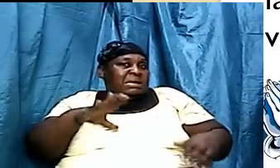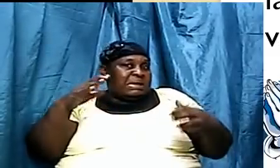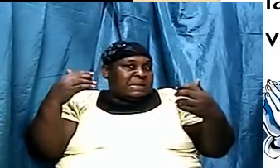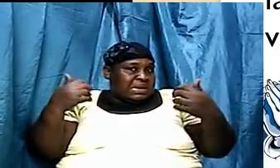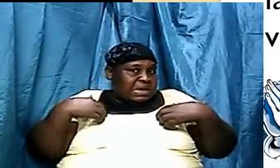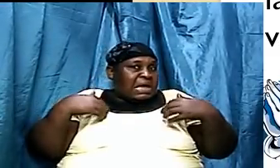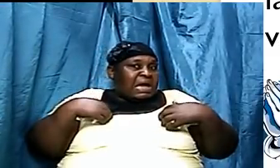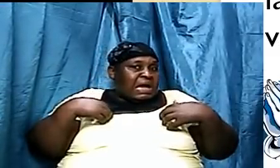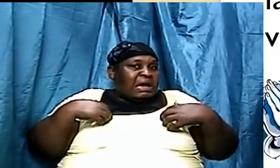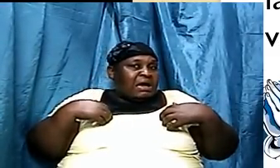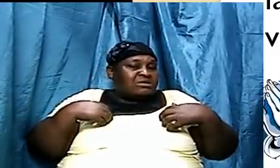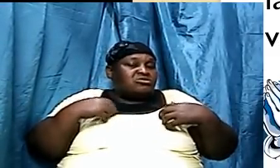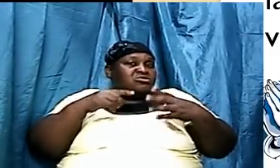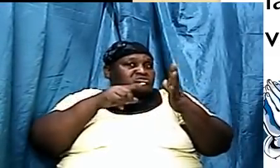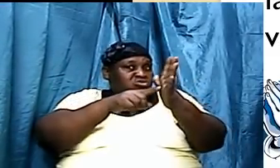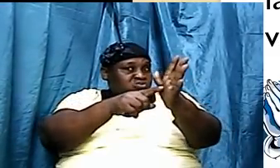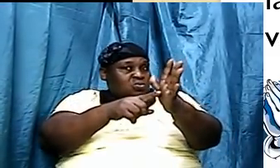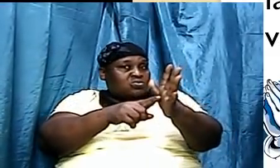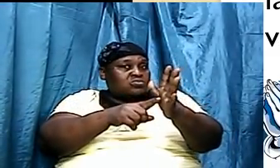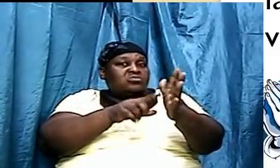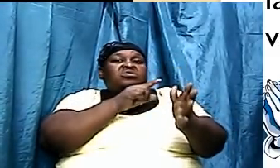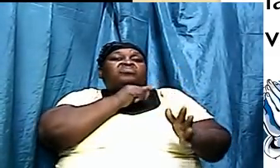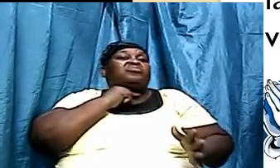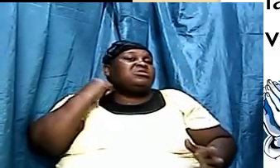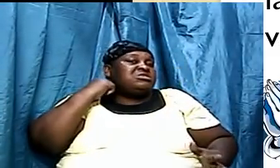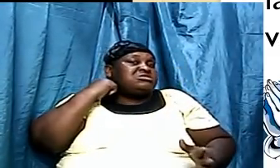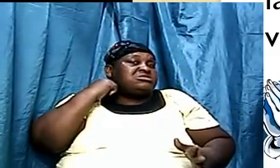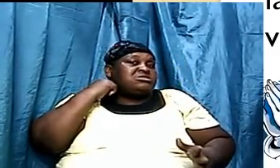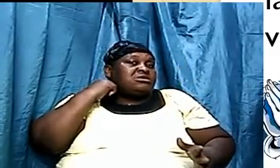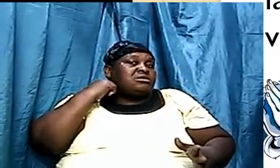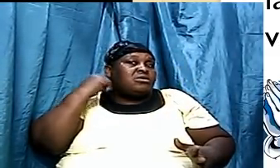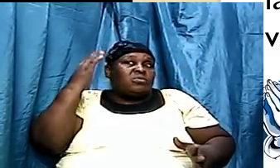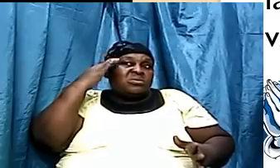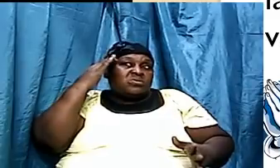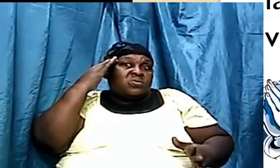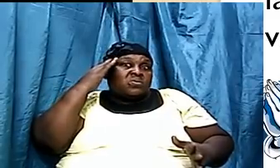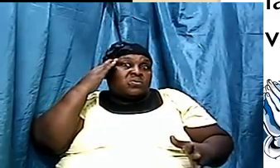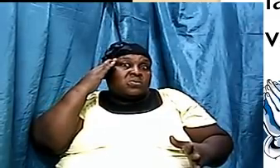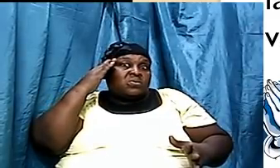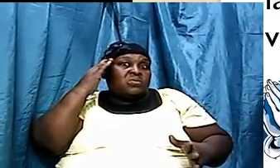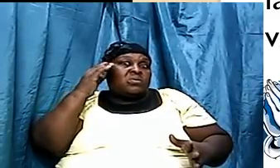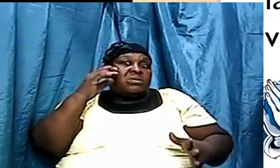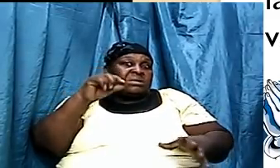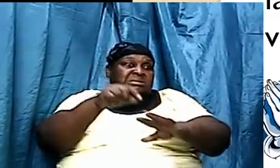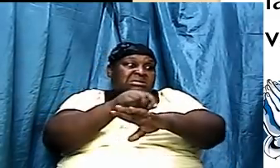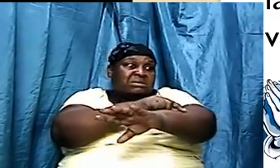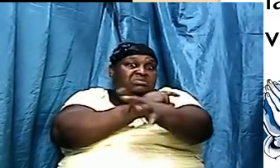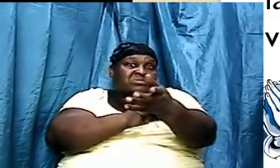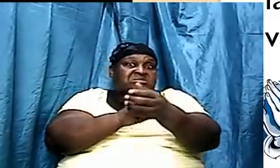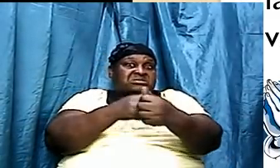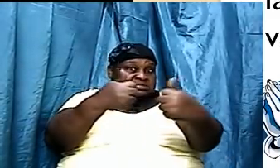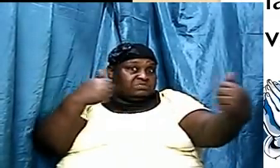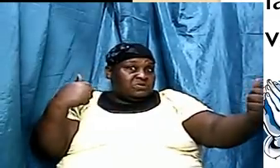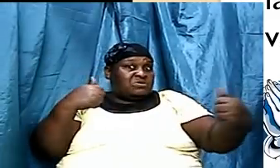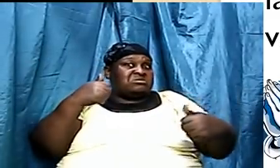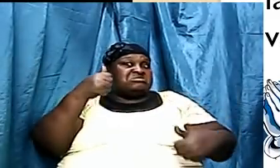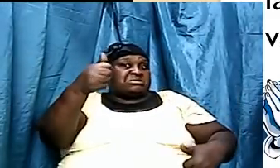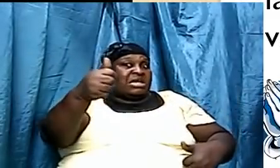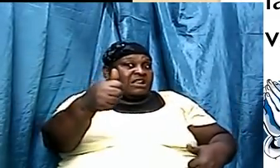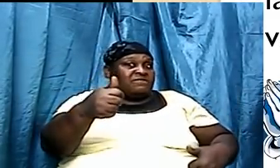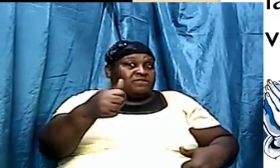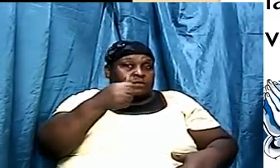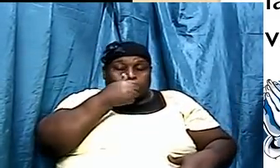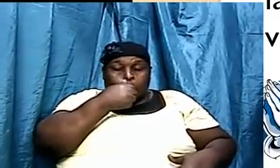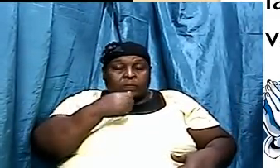he's leprosy, let him separate himself from the people. And as a matter of fact, he was so contagious. A man that had